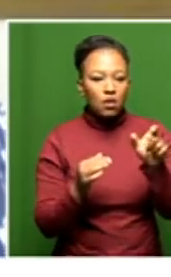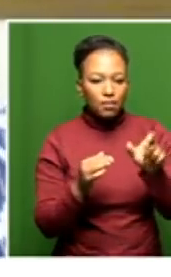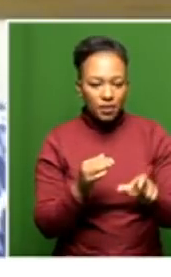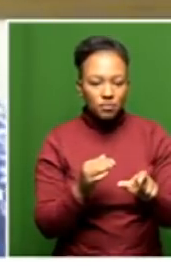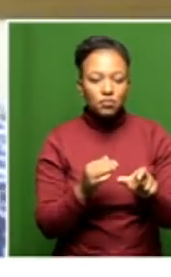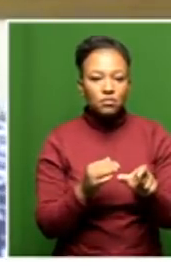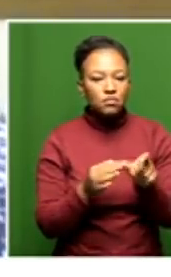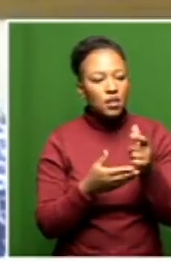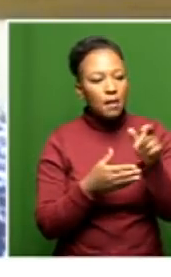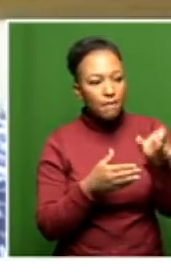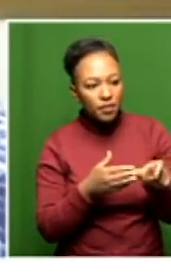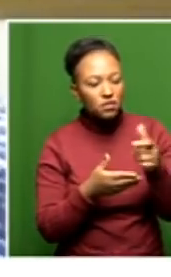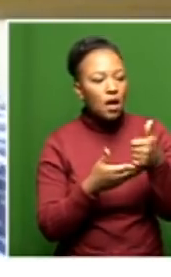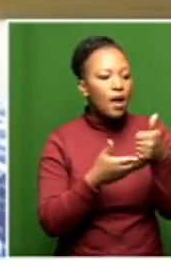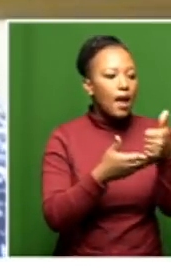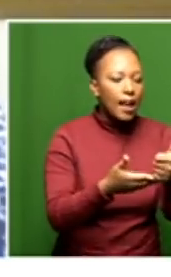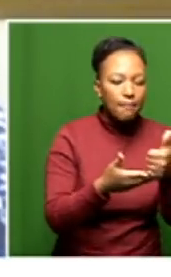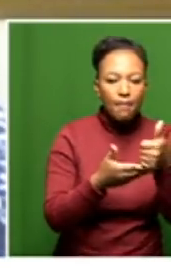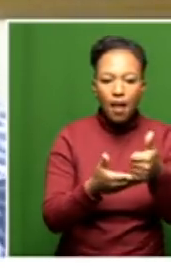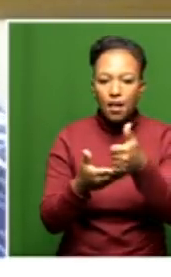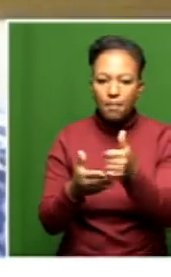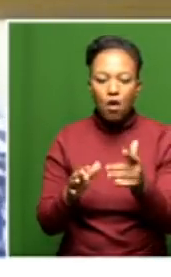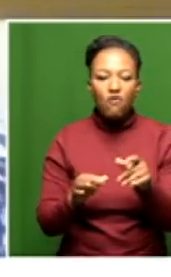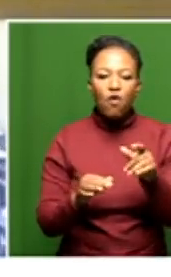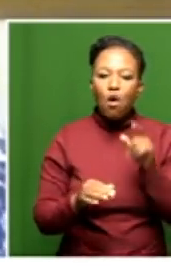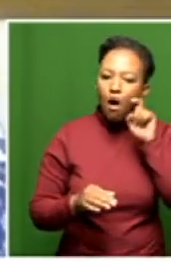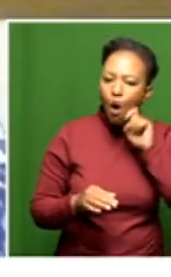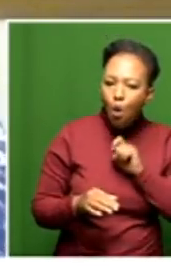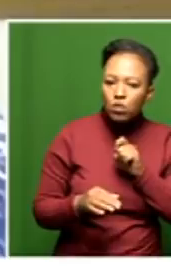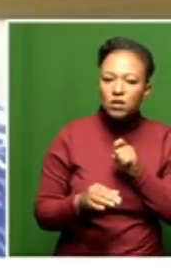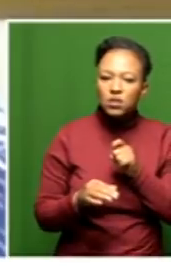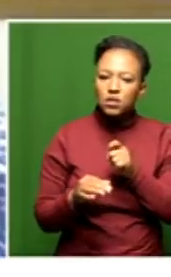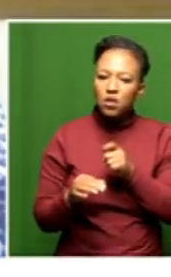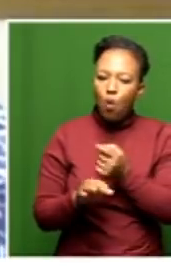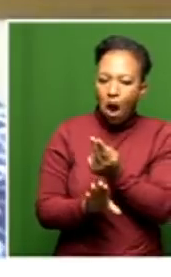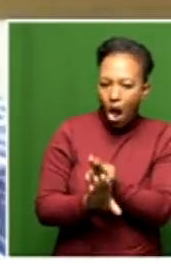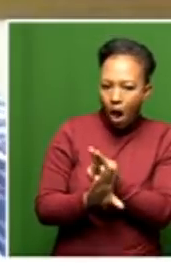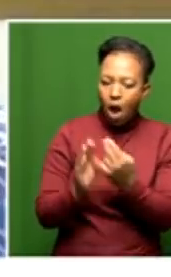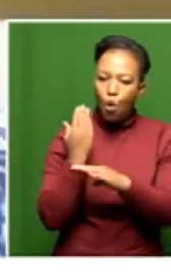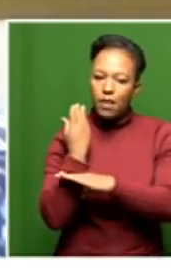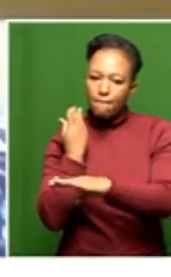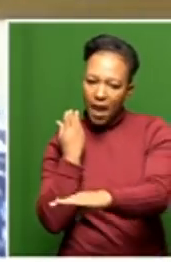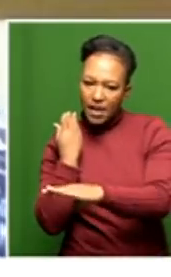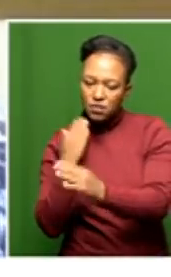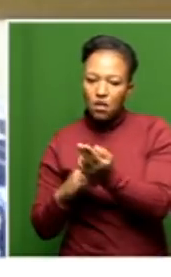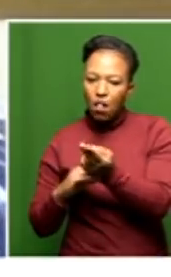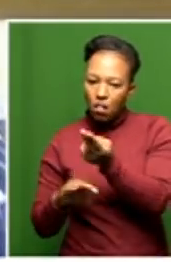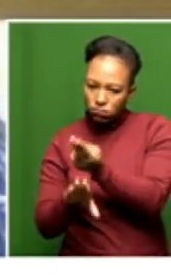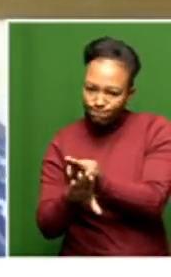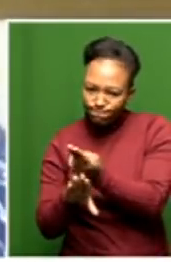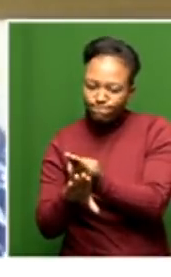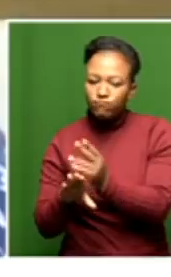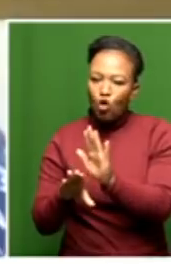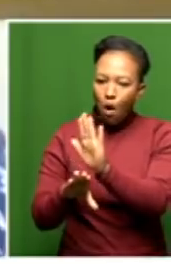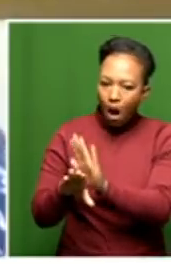a fragile resident to get out of a bed into a wheelchair? How do you bedwash them? How